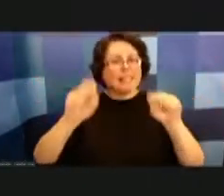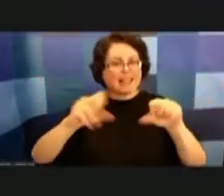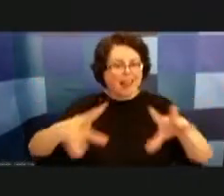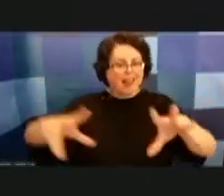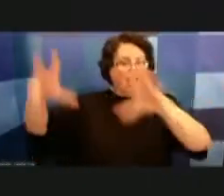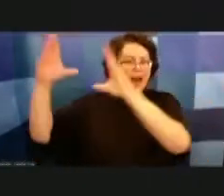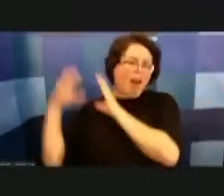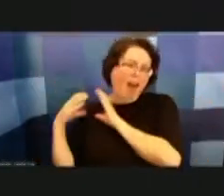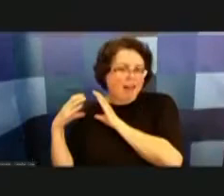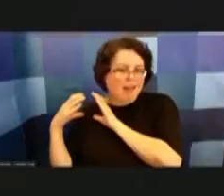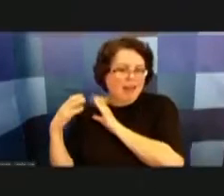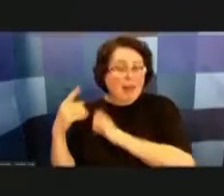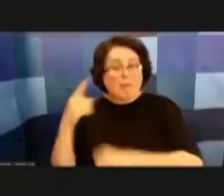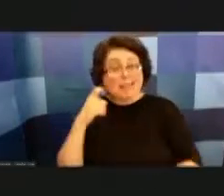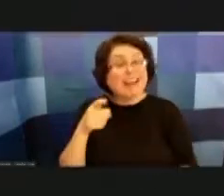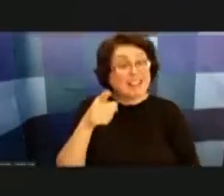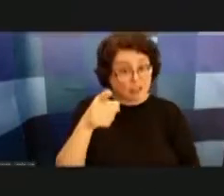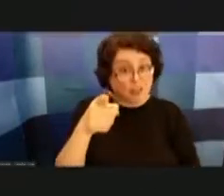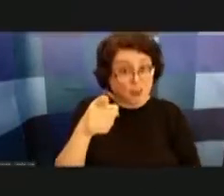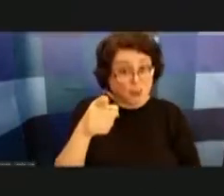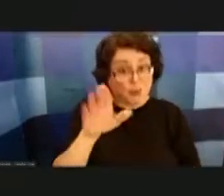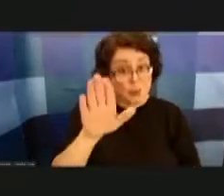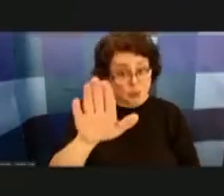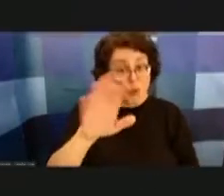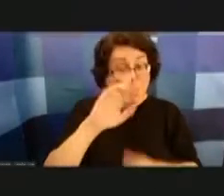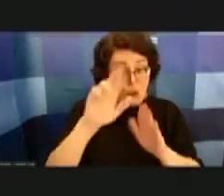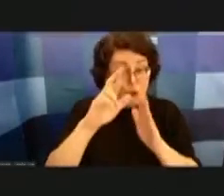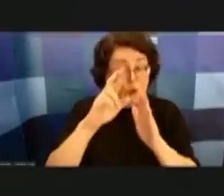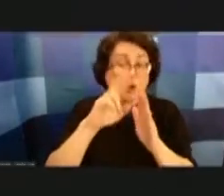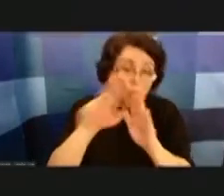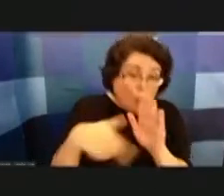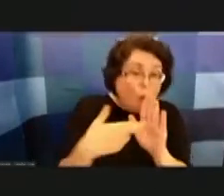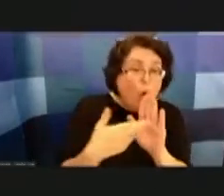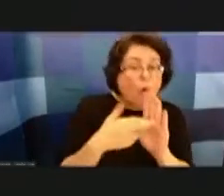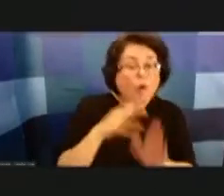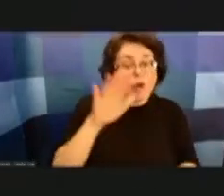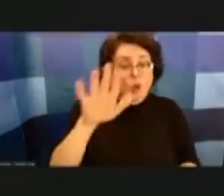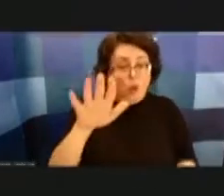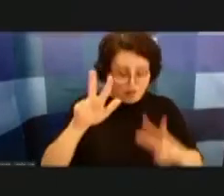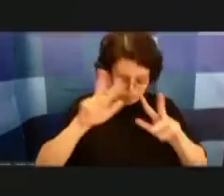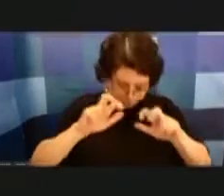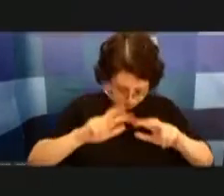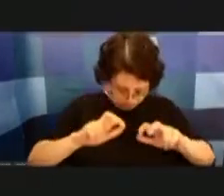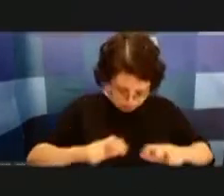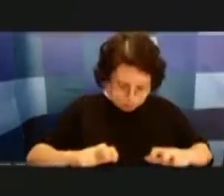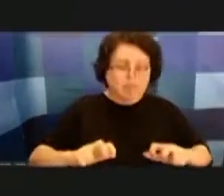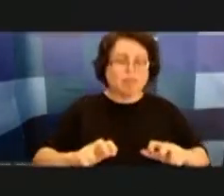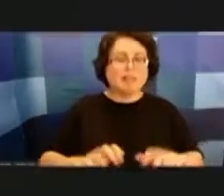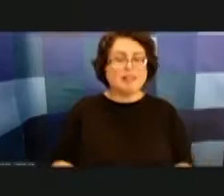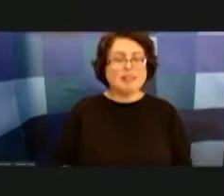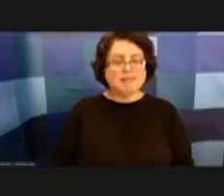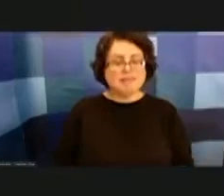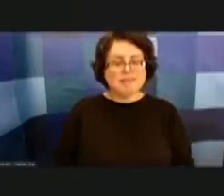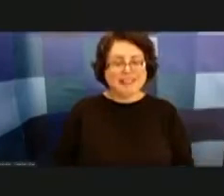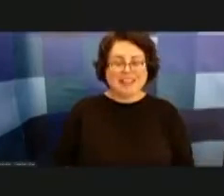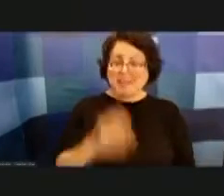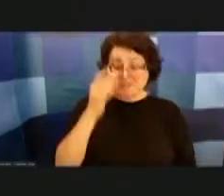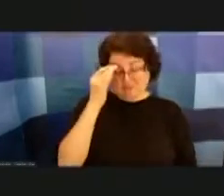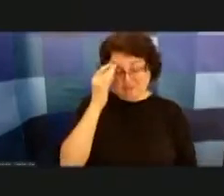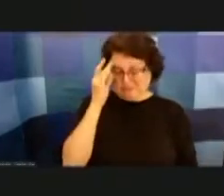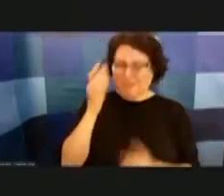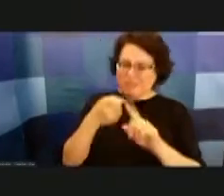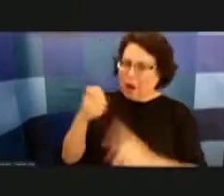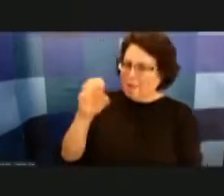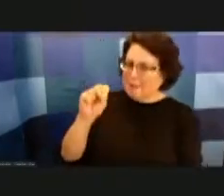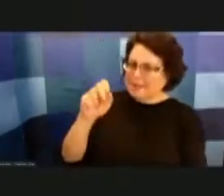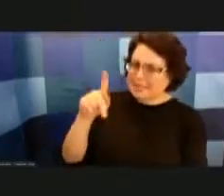your insight um i have tried in the past to always be a from from specter on i've tried to be a friend of